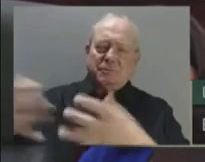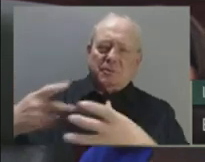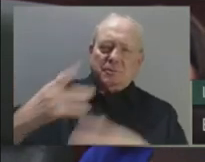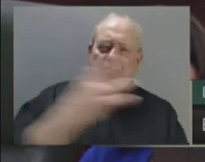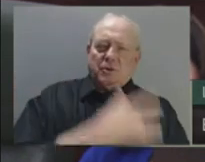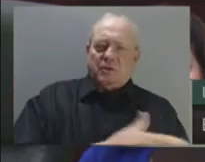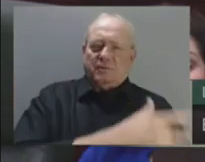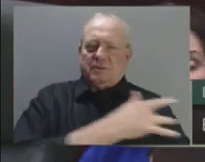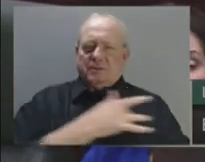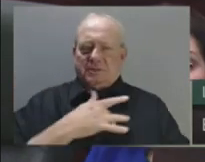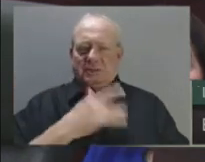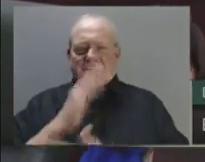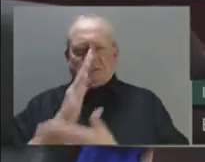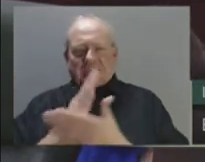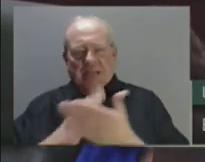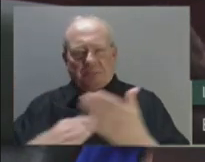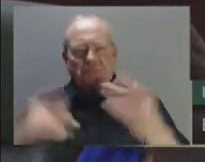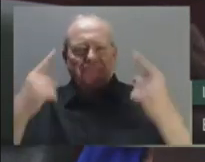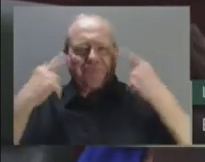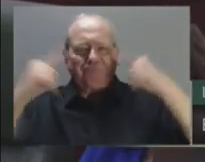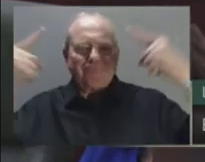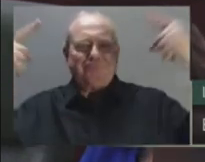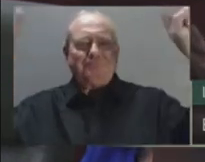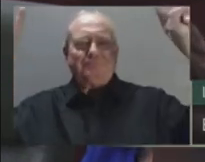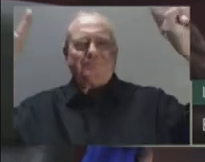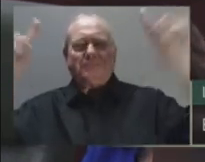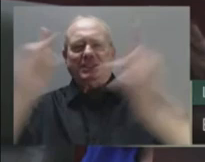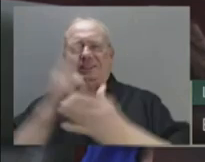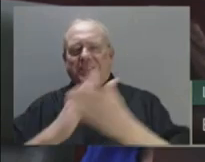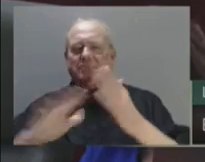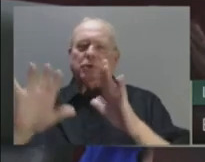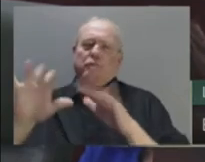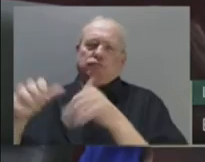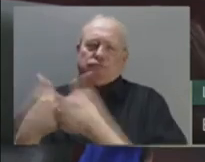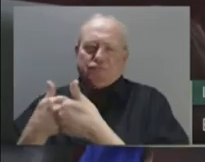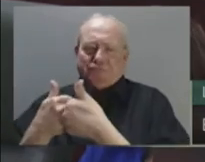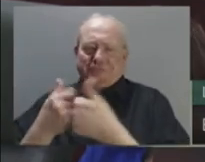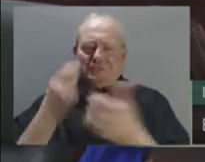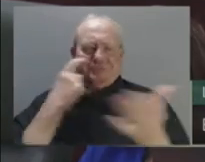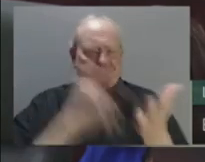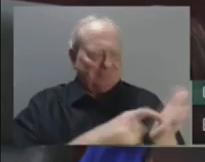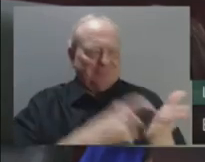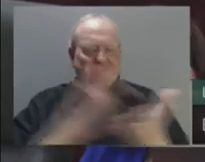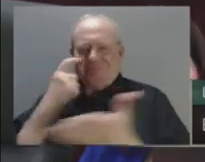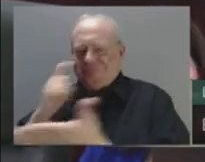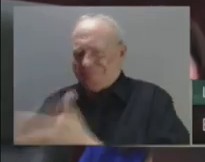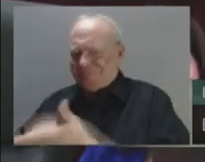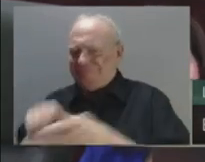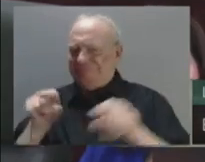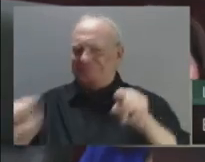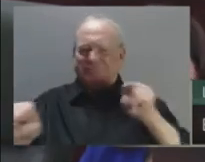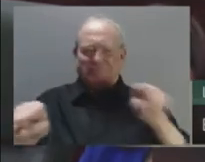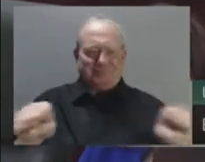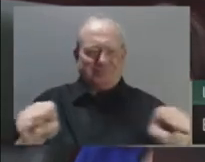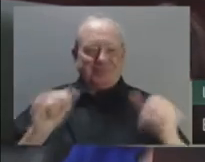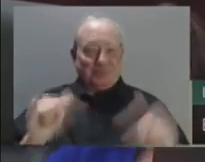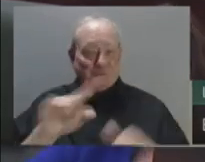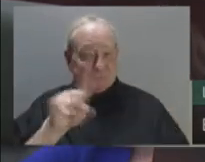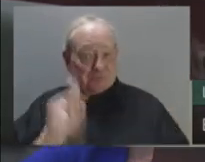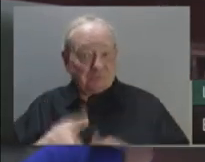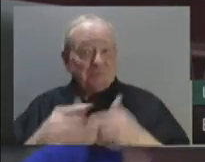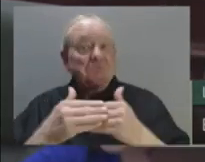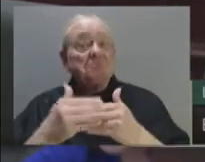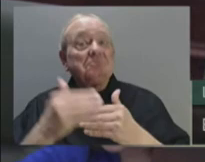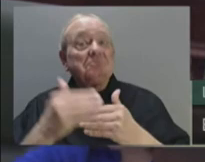and the challenges we're experiencing today, the question becomes, where do we go from here? How do we